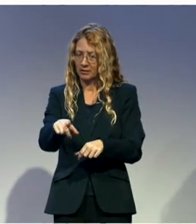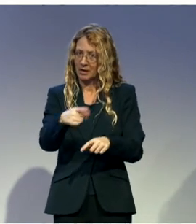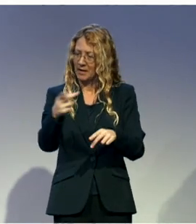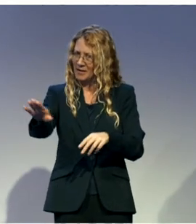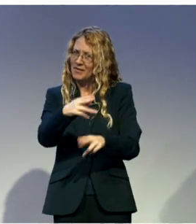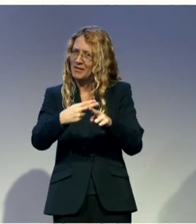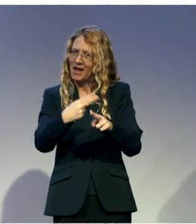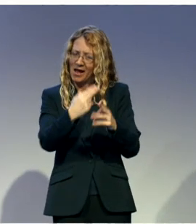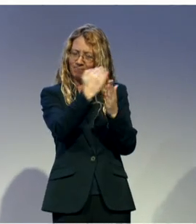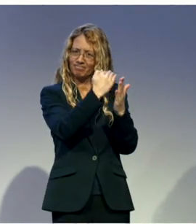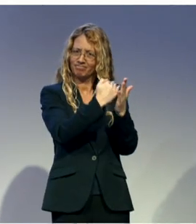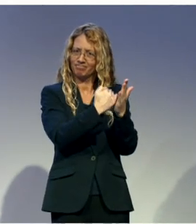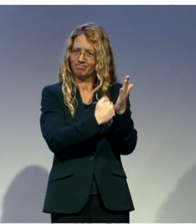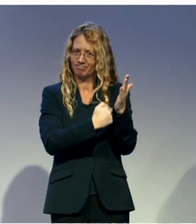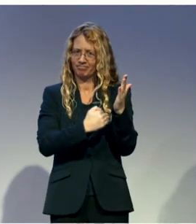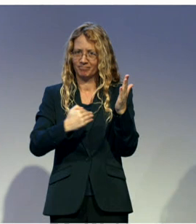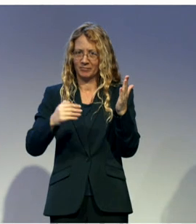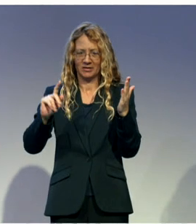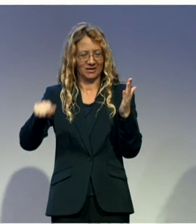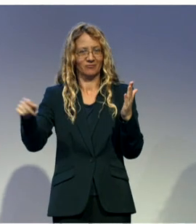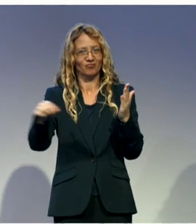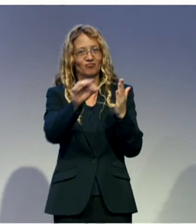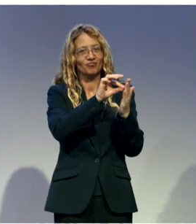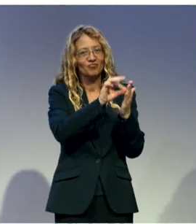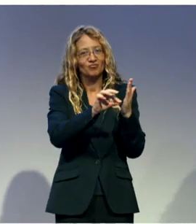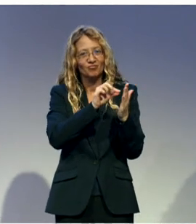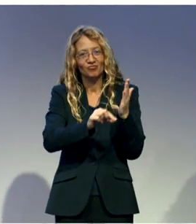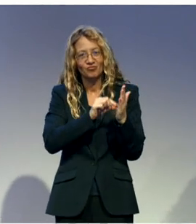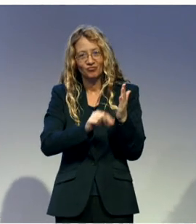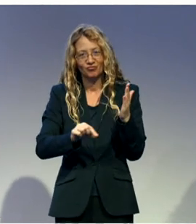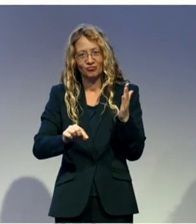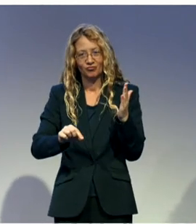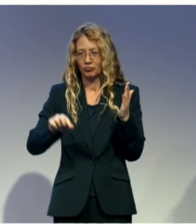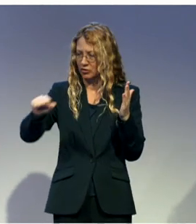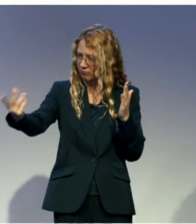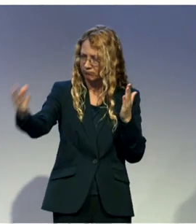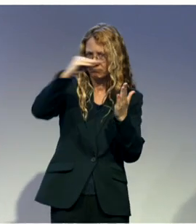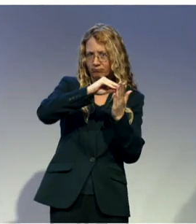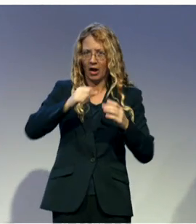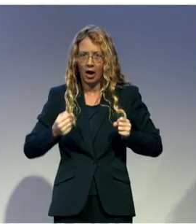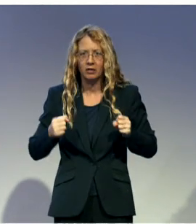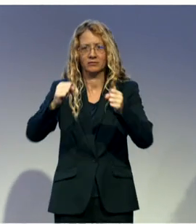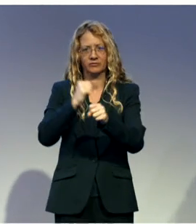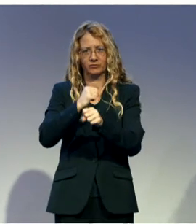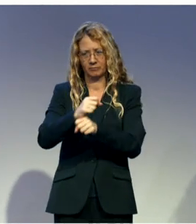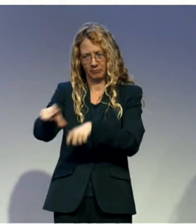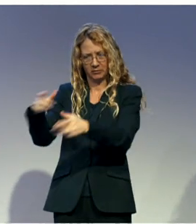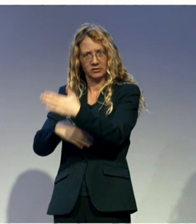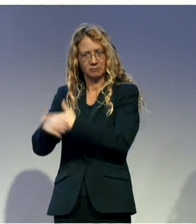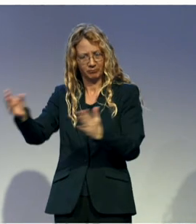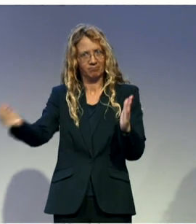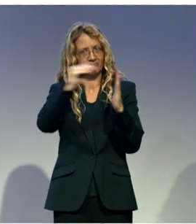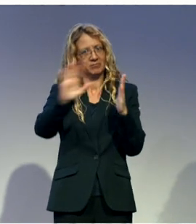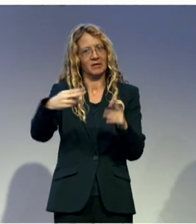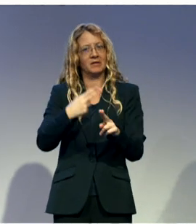participated actively in the electoral process. Not only the electoral process, but monitoring the electoral process